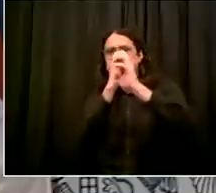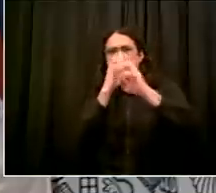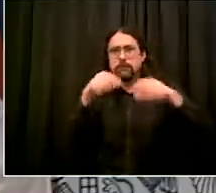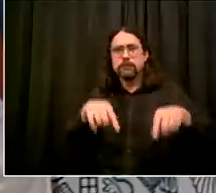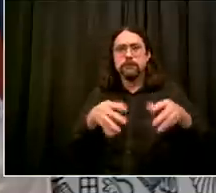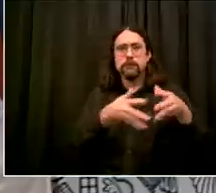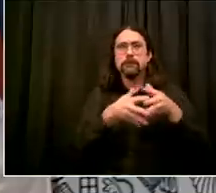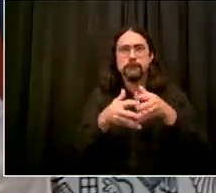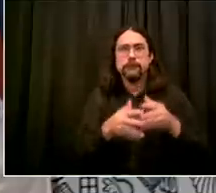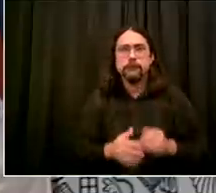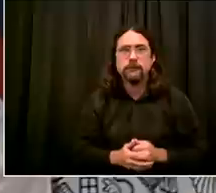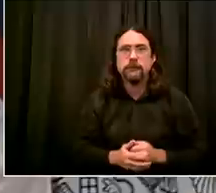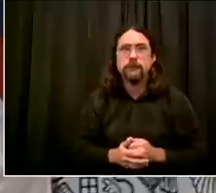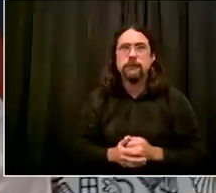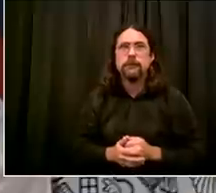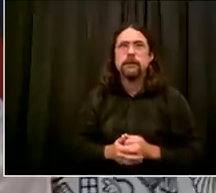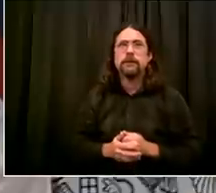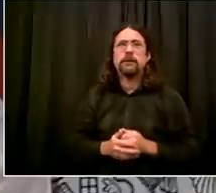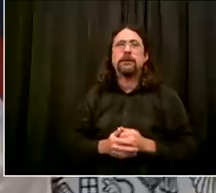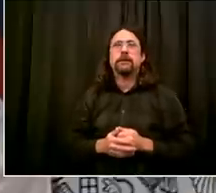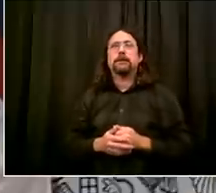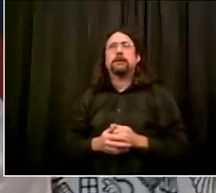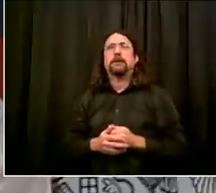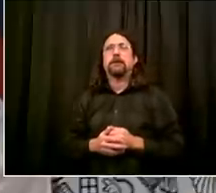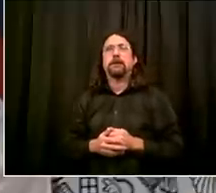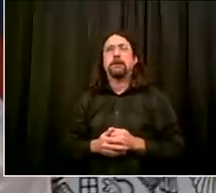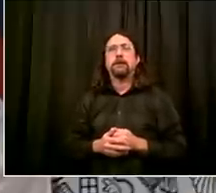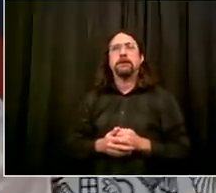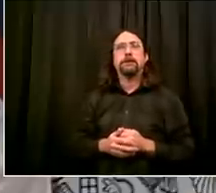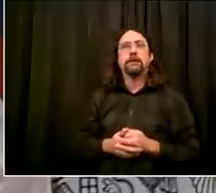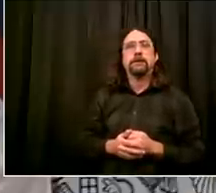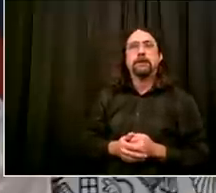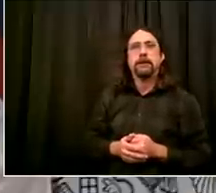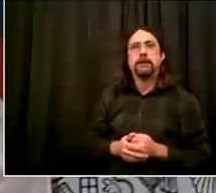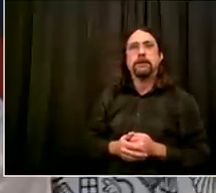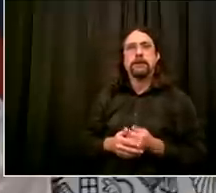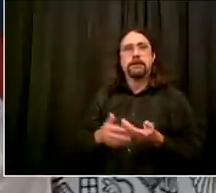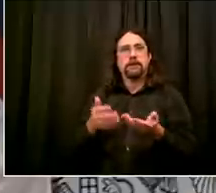concern for sure and we have to immediately address it let's start with dr varma